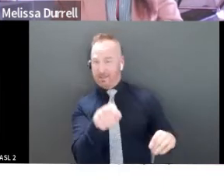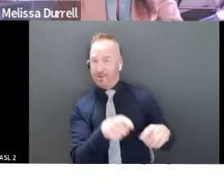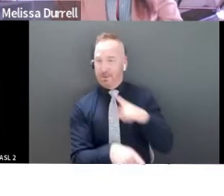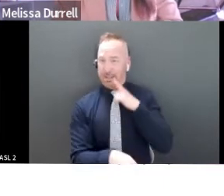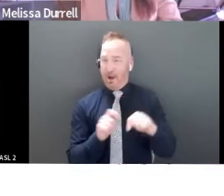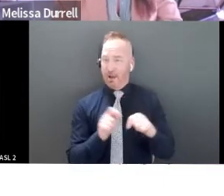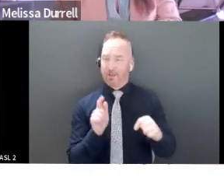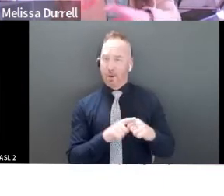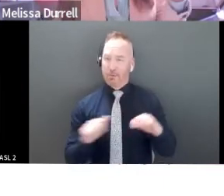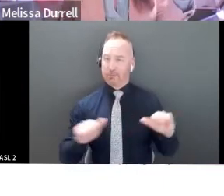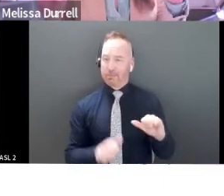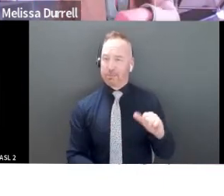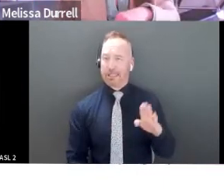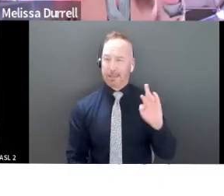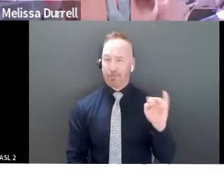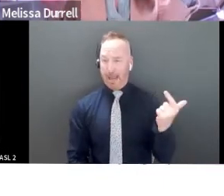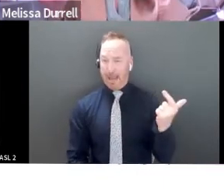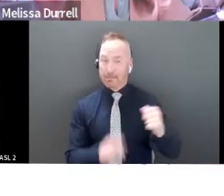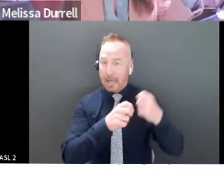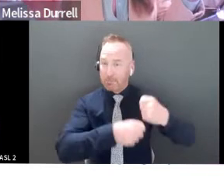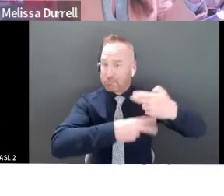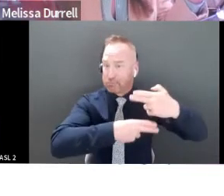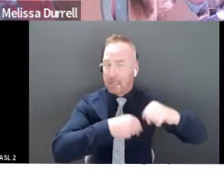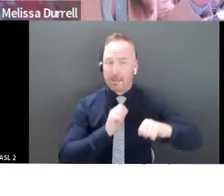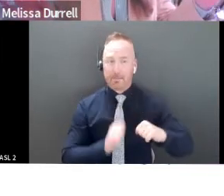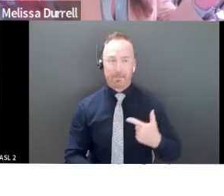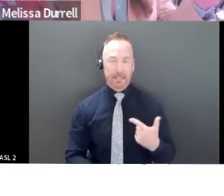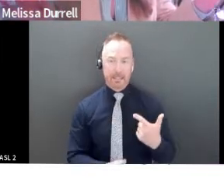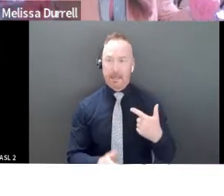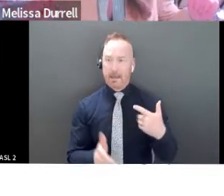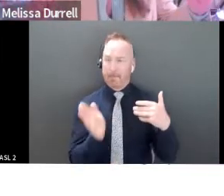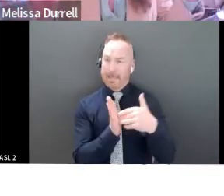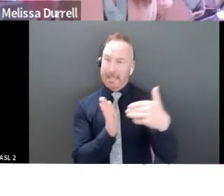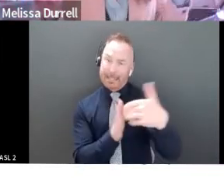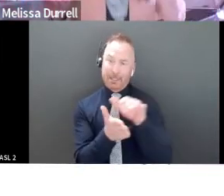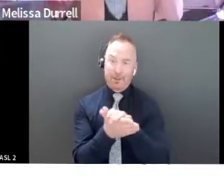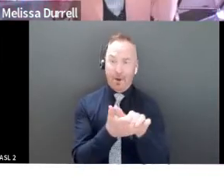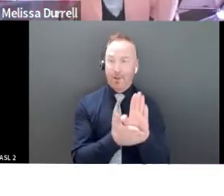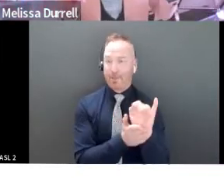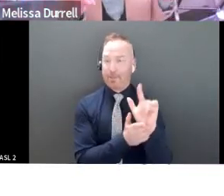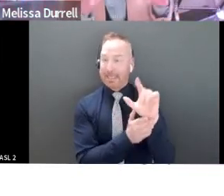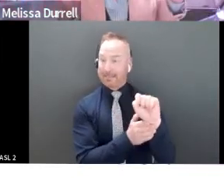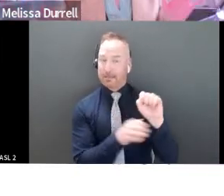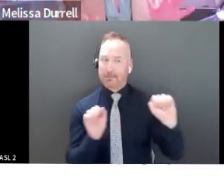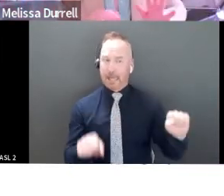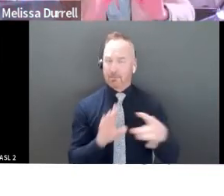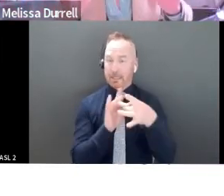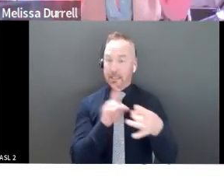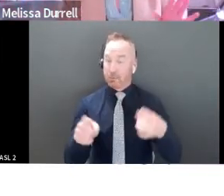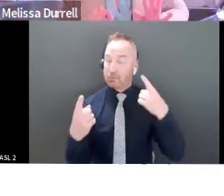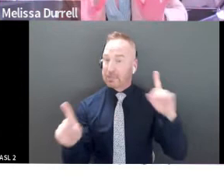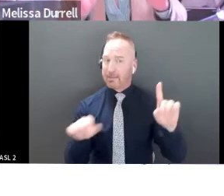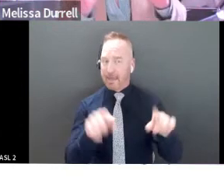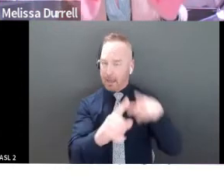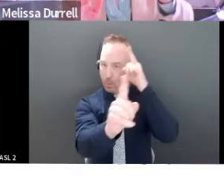team that you're putting together that are all going to, you know, be able to bathe a million dollar bills with your success. Right. That's what you want. That's where we want to go. So,